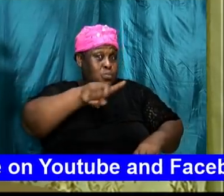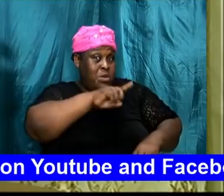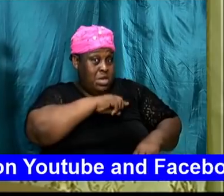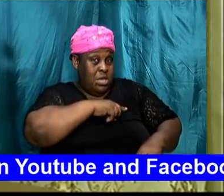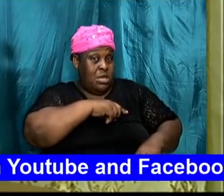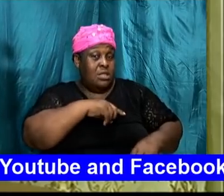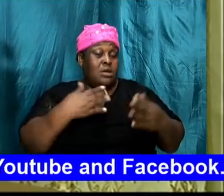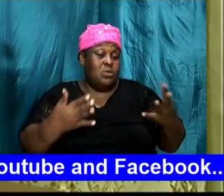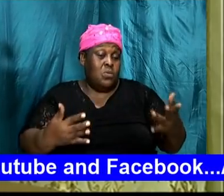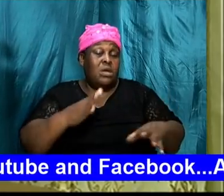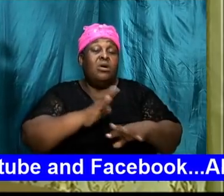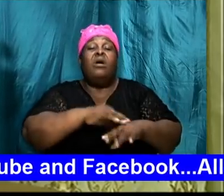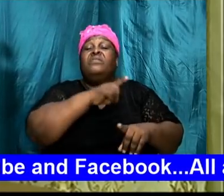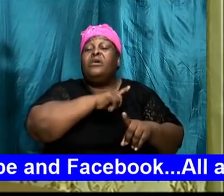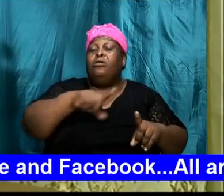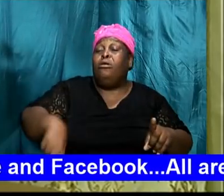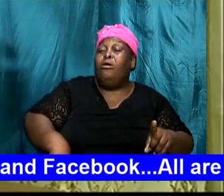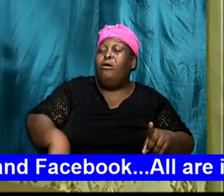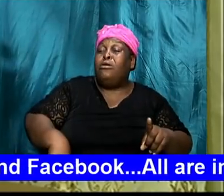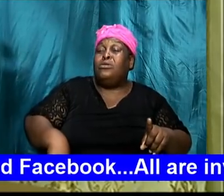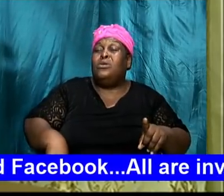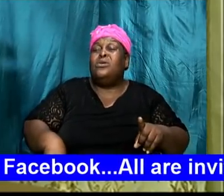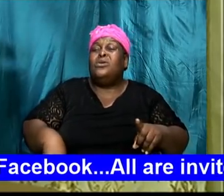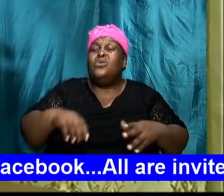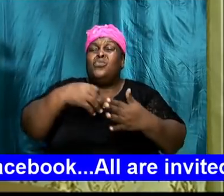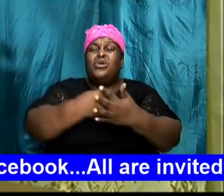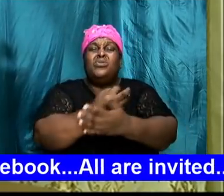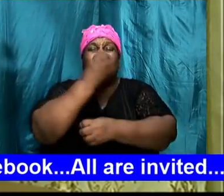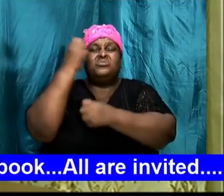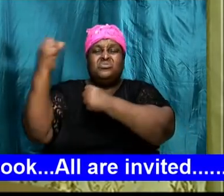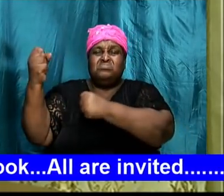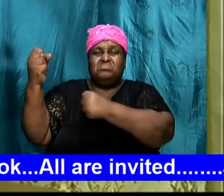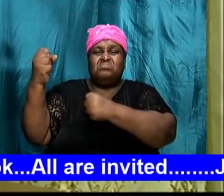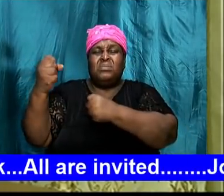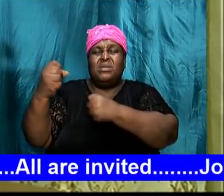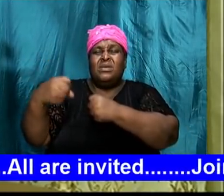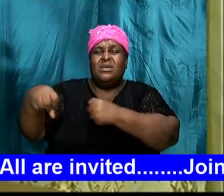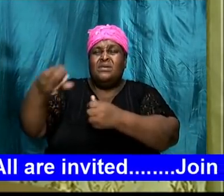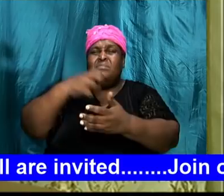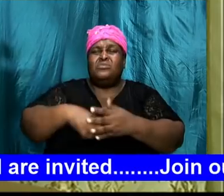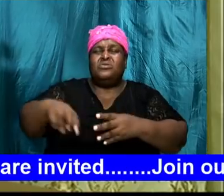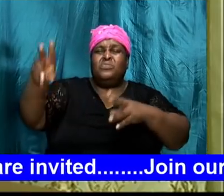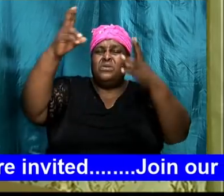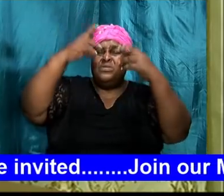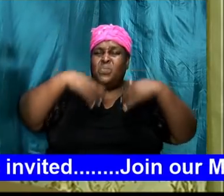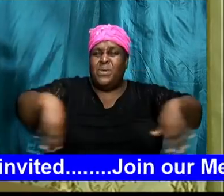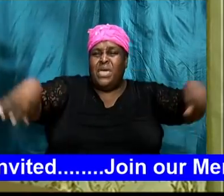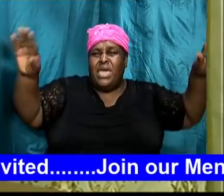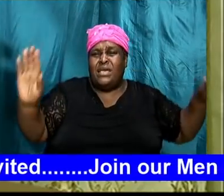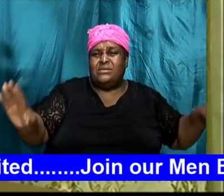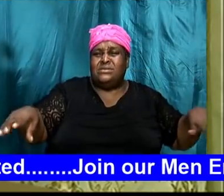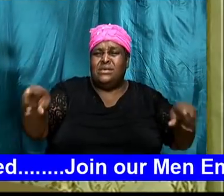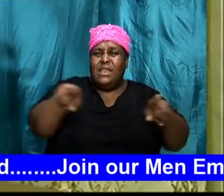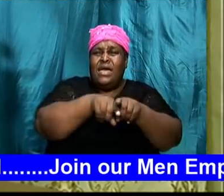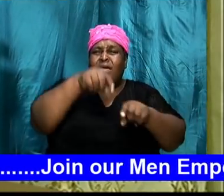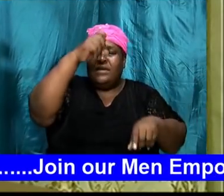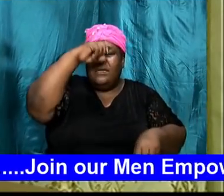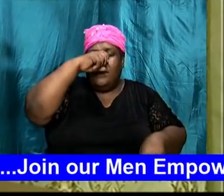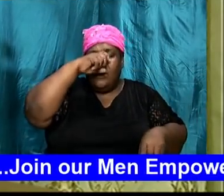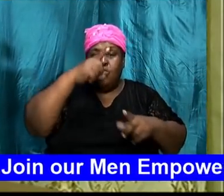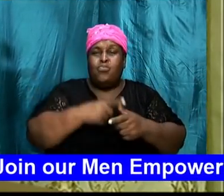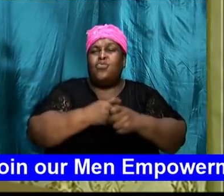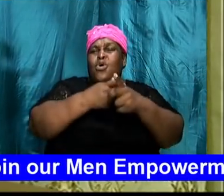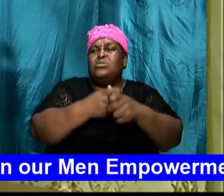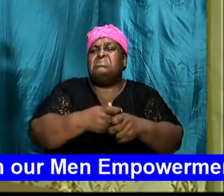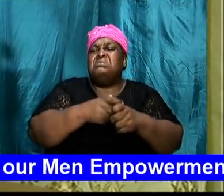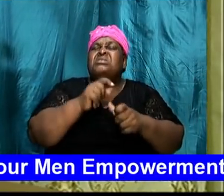their strength they shall mount up with wings like eagles they shall run and not be weary they